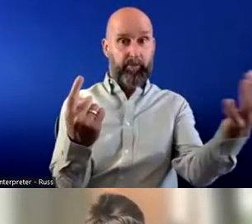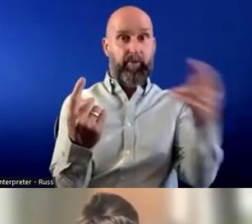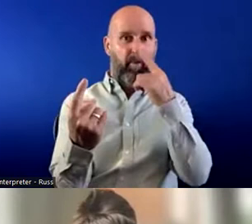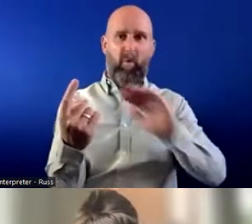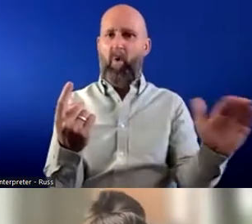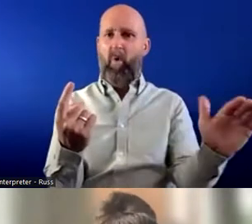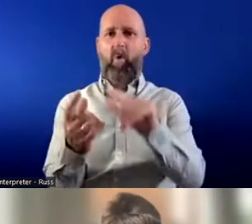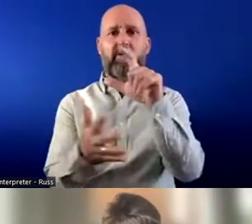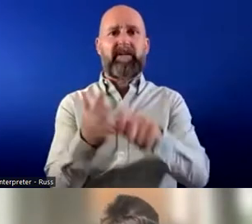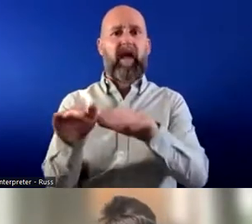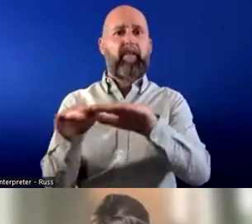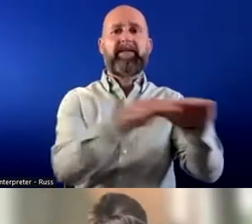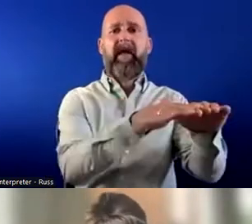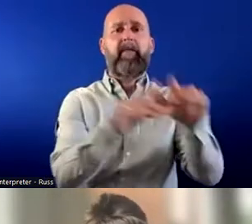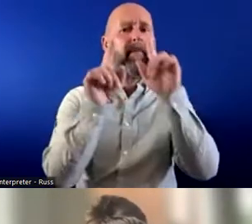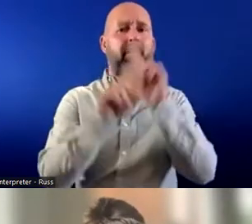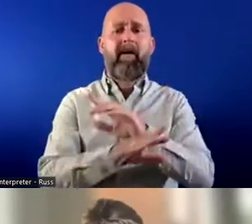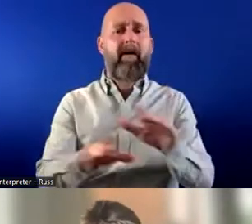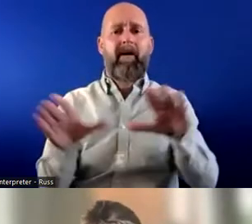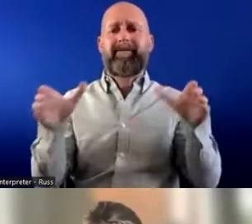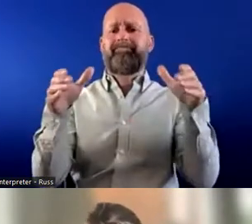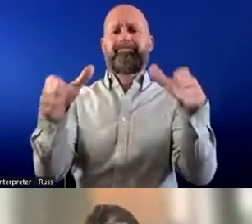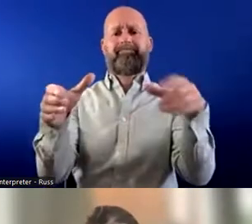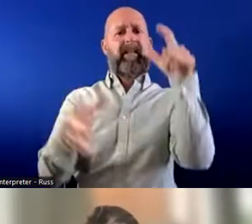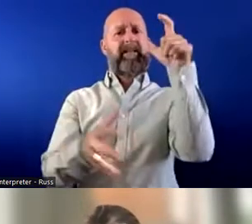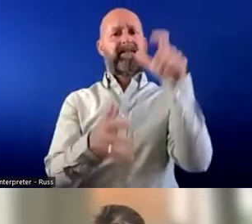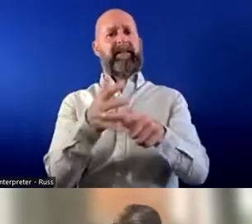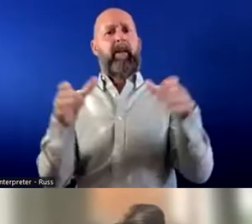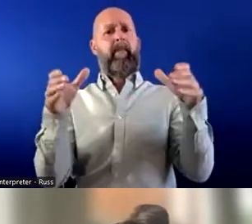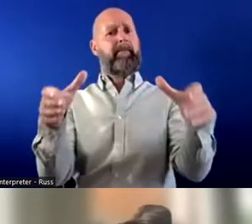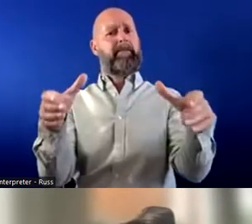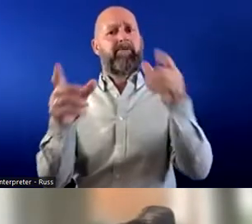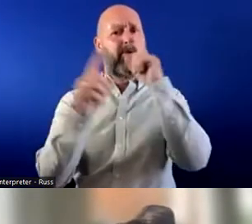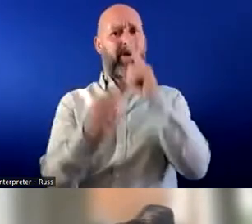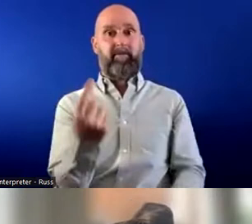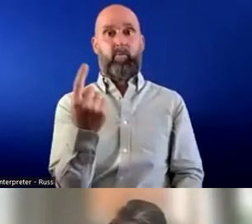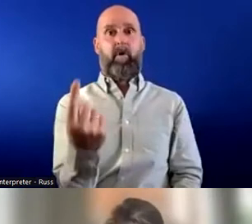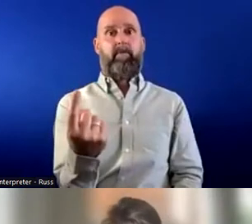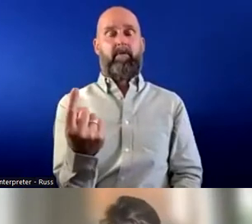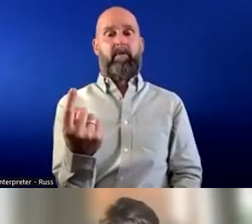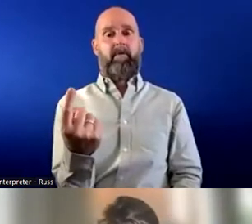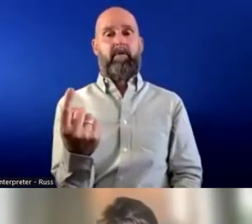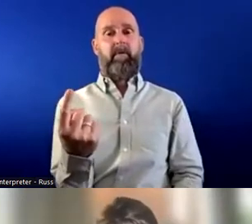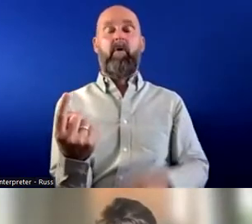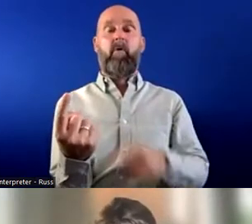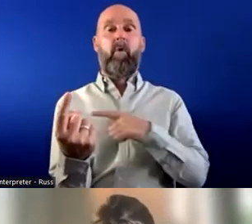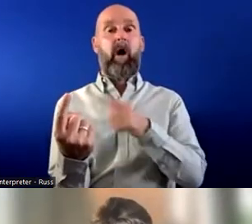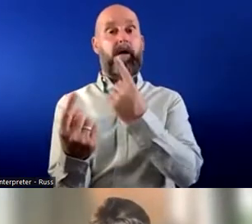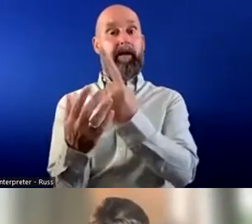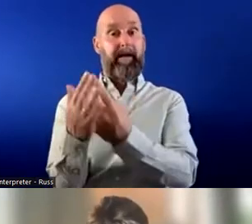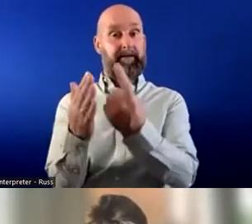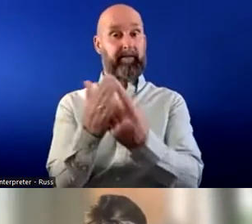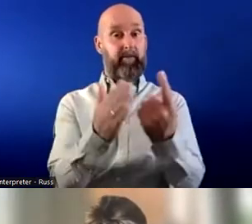all of these people all of us together in one in one population this is an end a group of individually